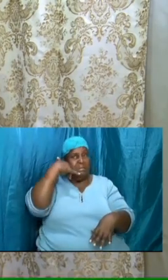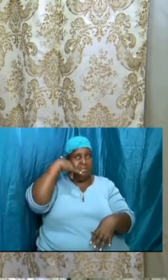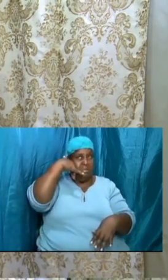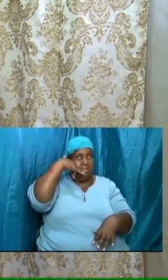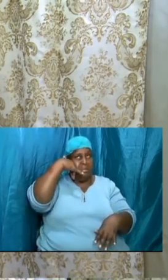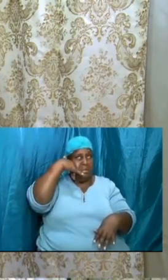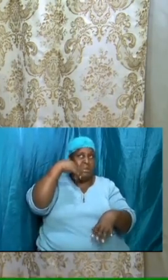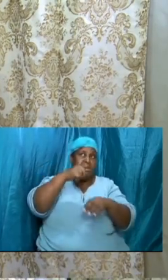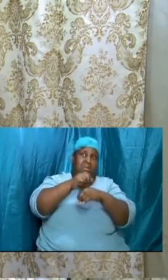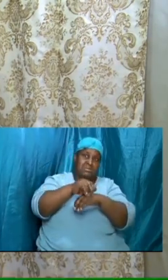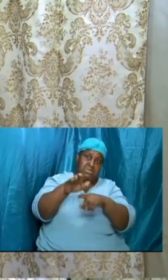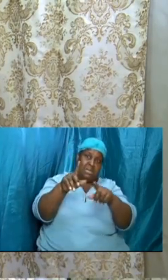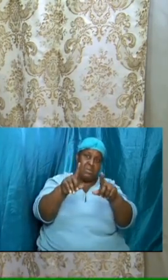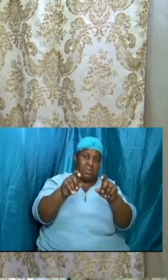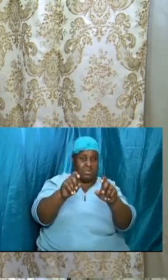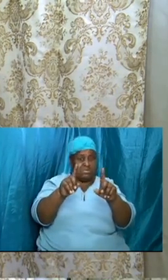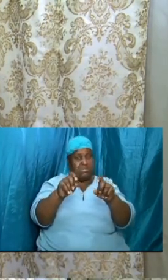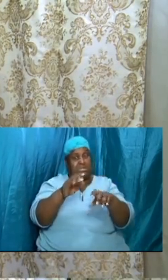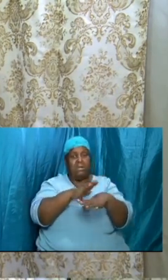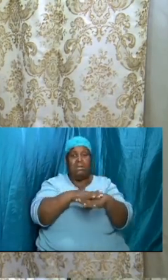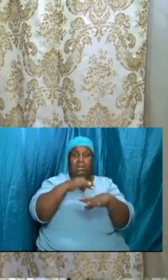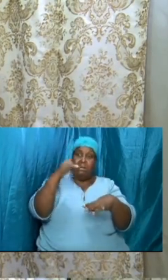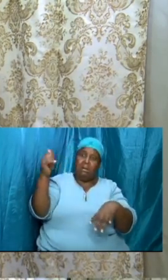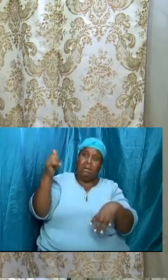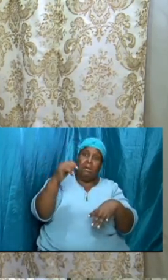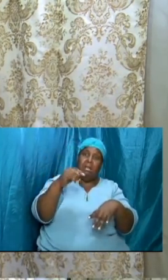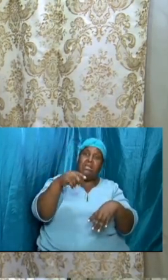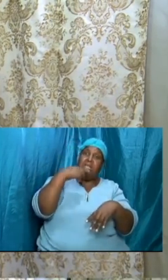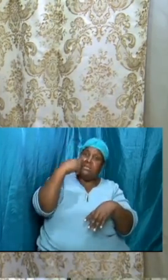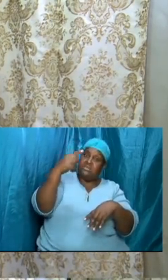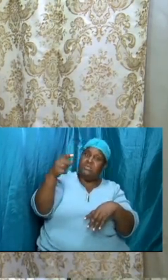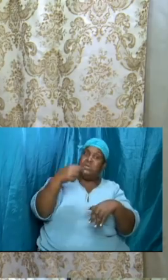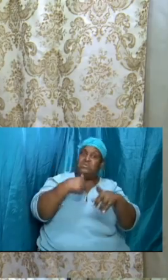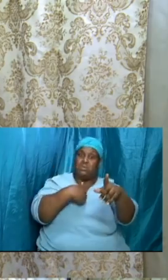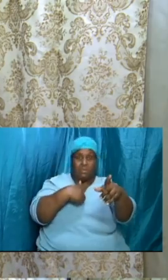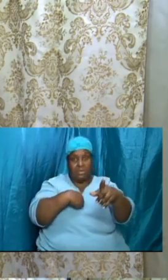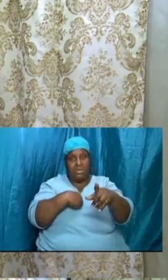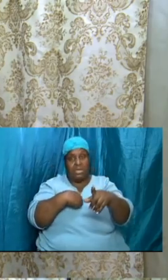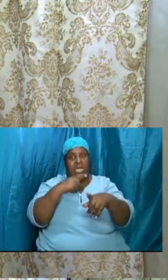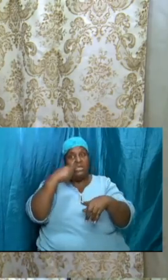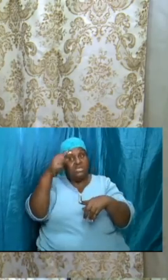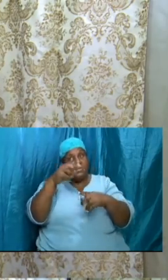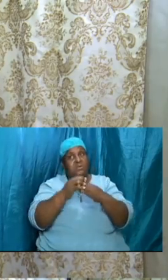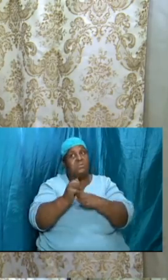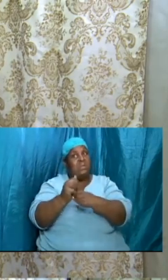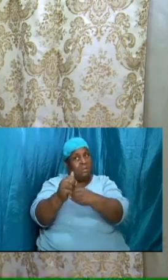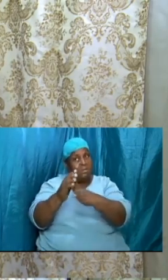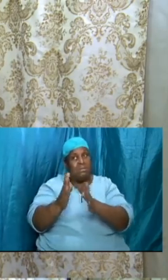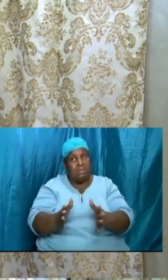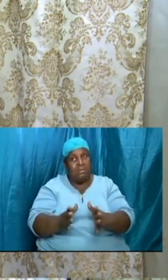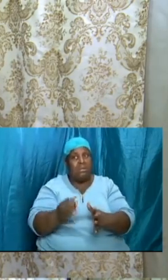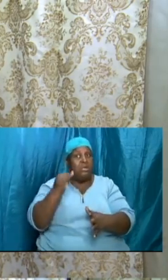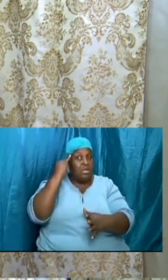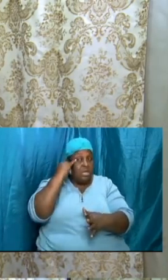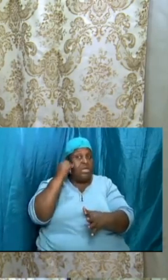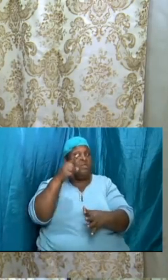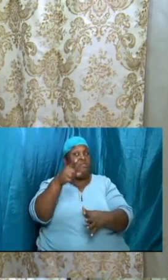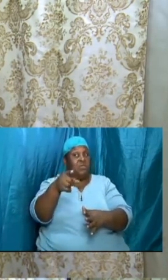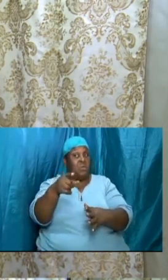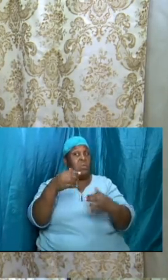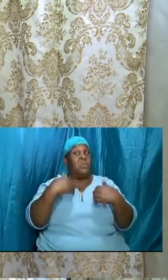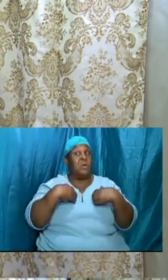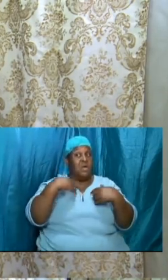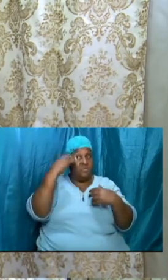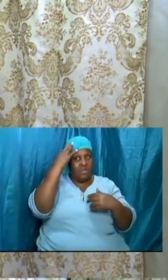questions i mean call talk to me talk to the leaders don't be afraid if you have the concerns